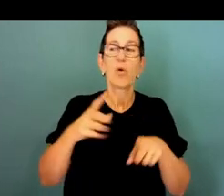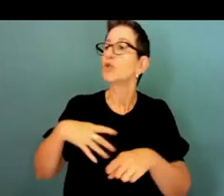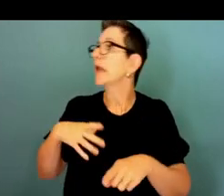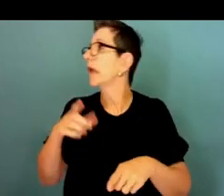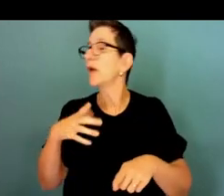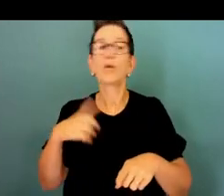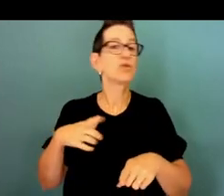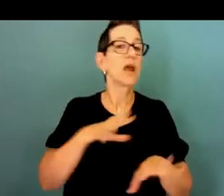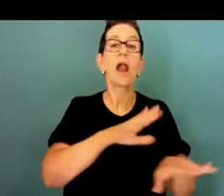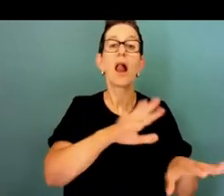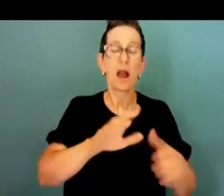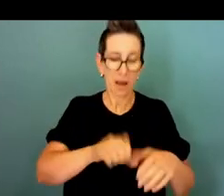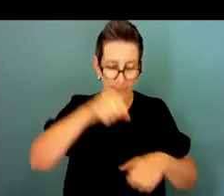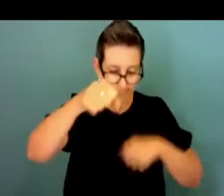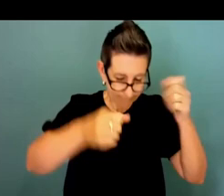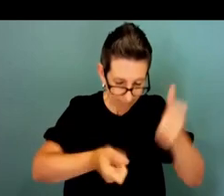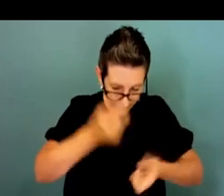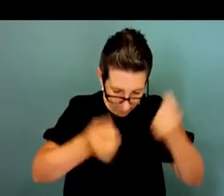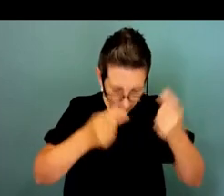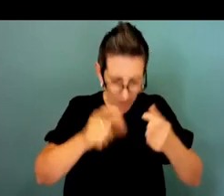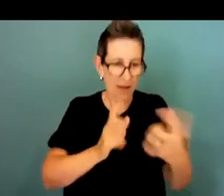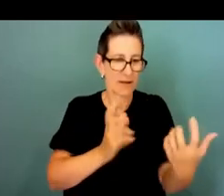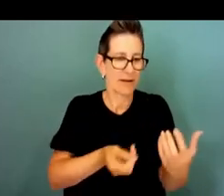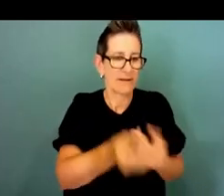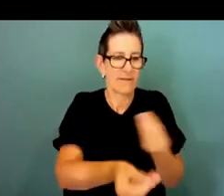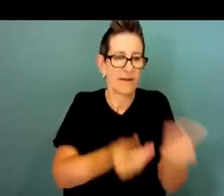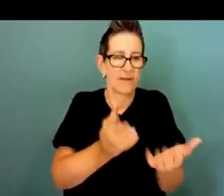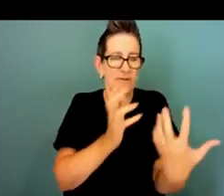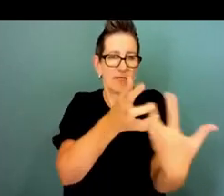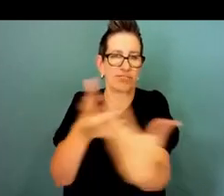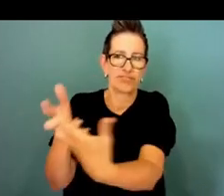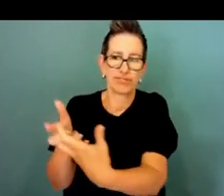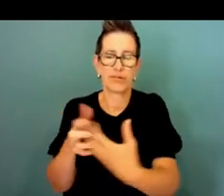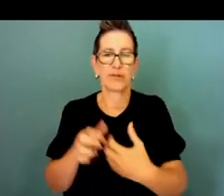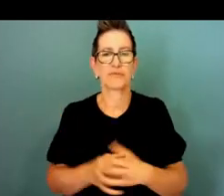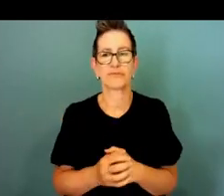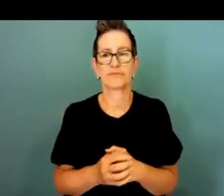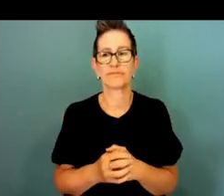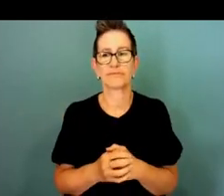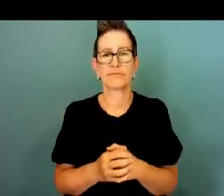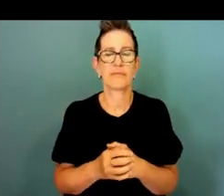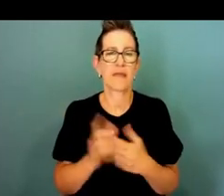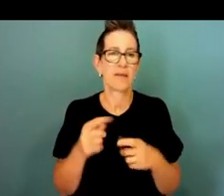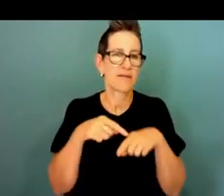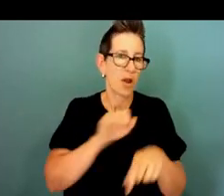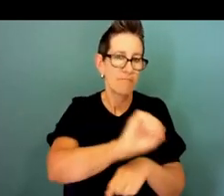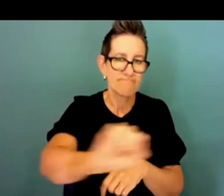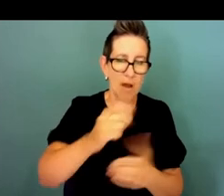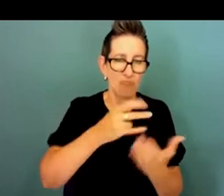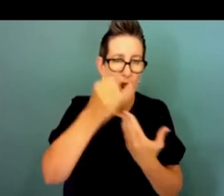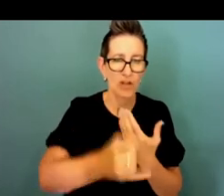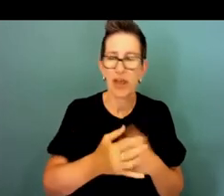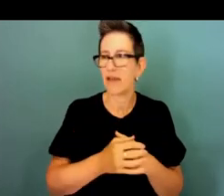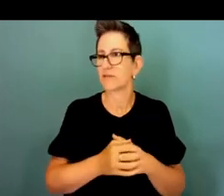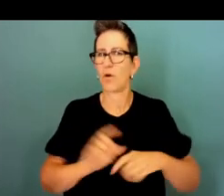wherever they're working coming together with people in the agencies that they're partnering with to deliver projects and do some